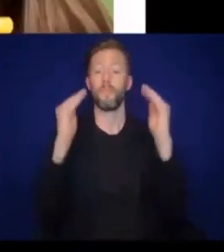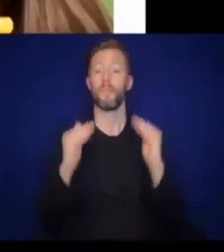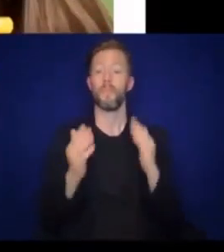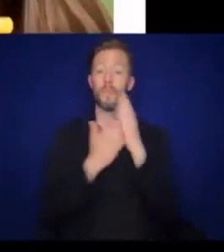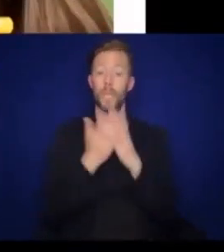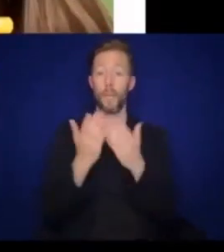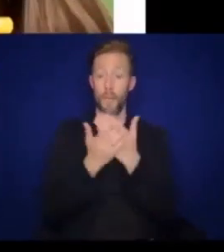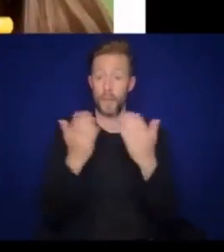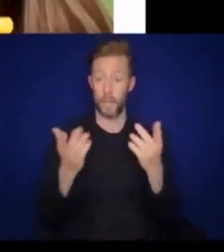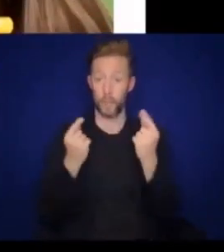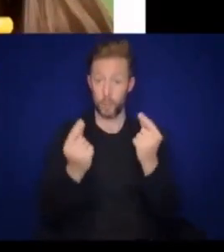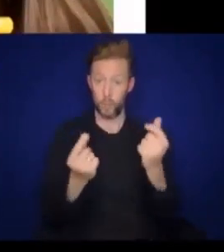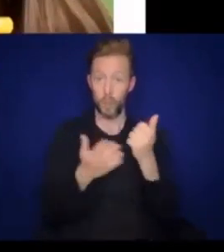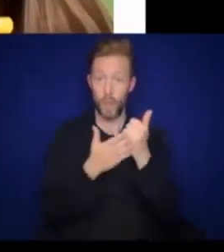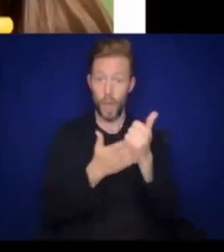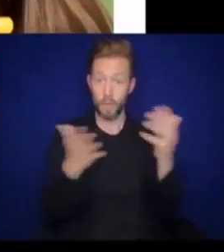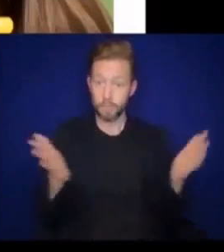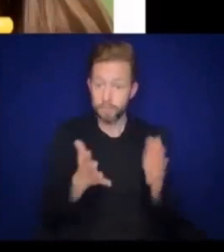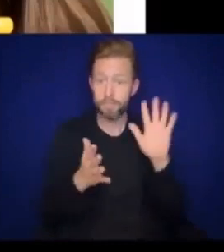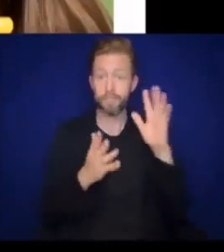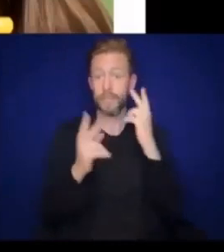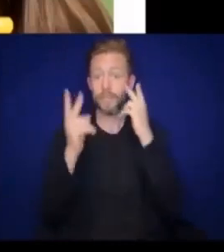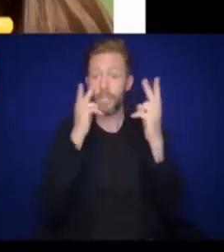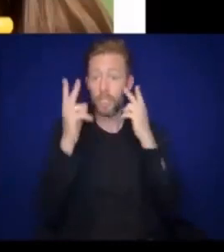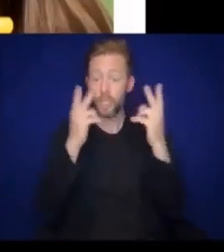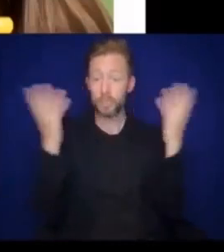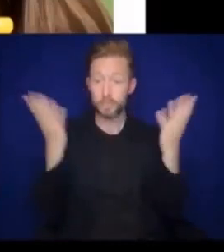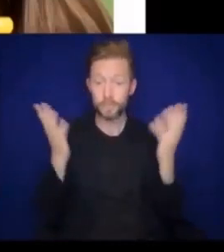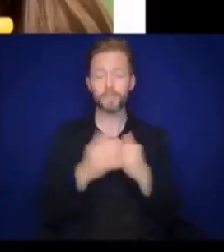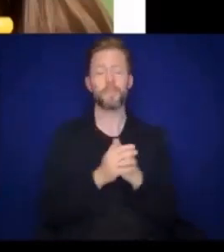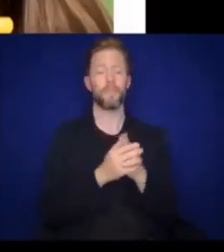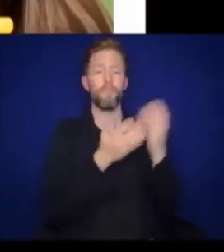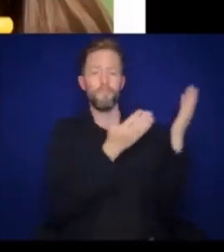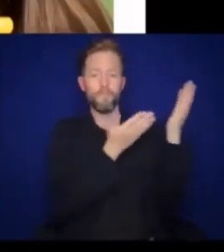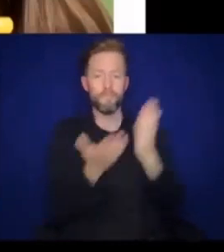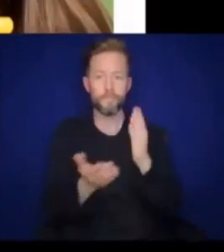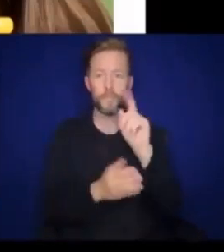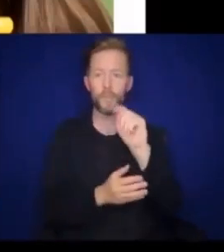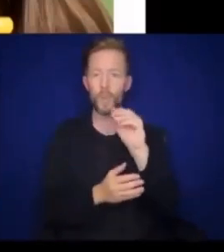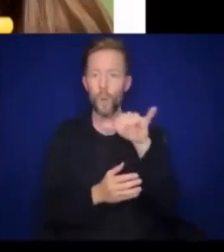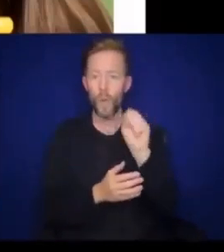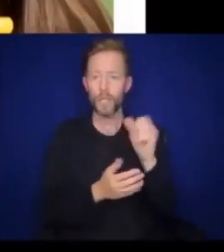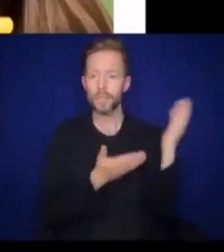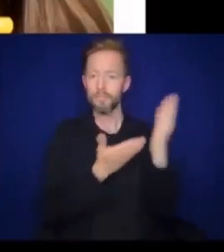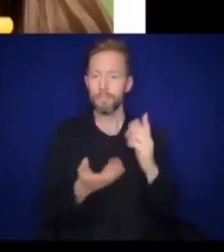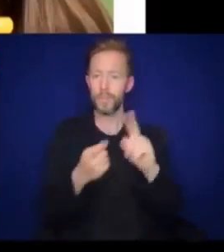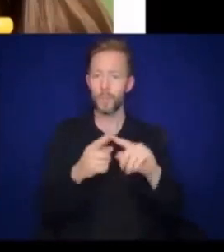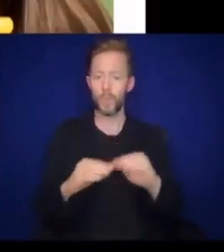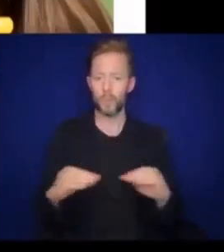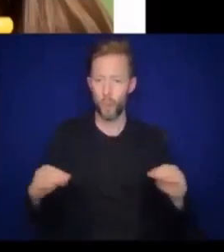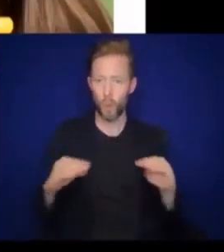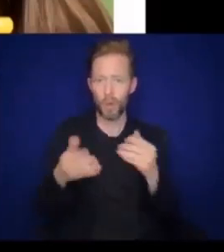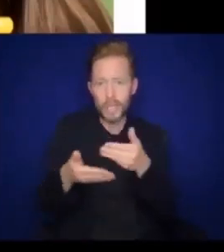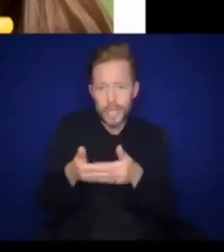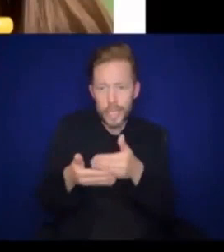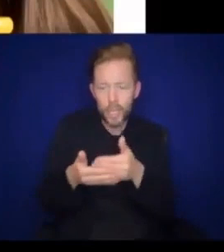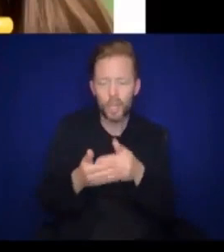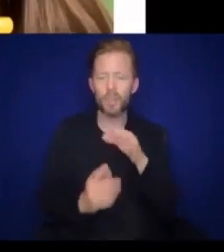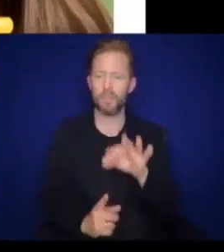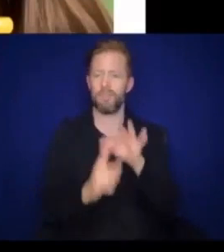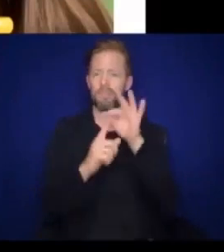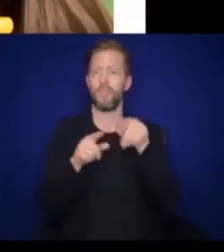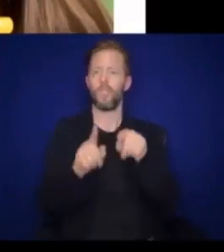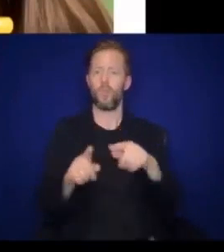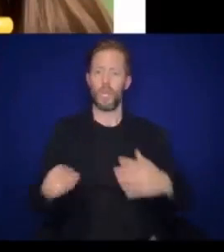Some things you can do to help encourage baby's vision is bring their toys down onto the floor so that they're near to them,